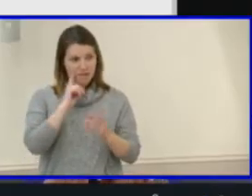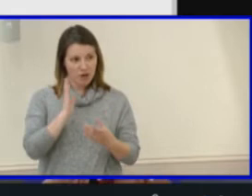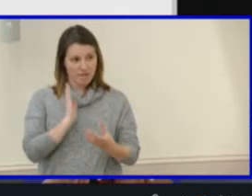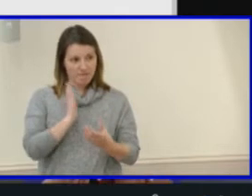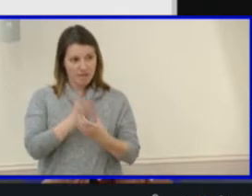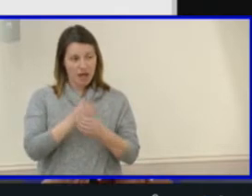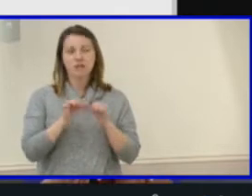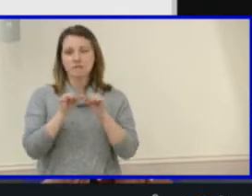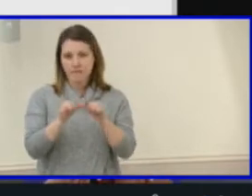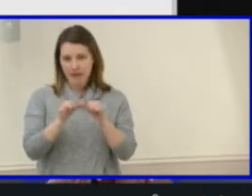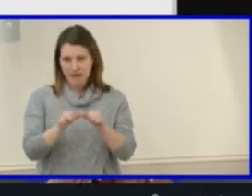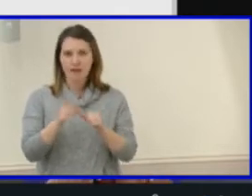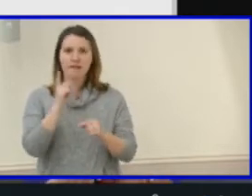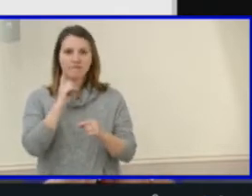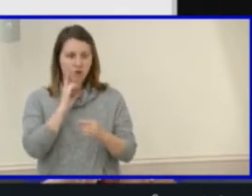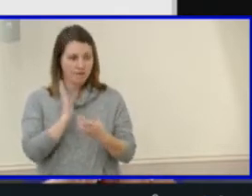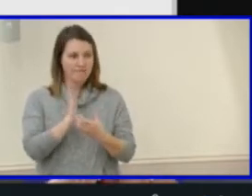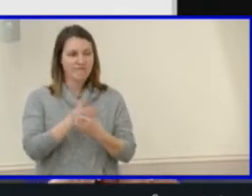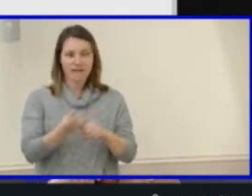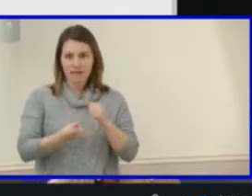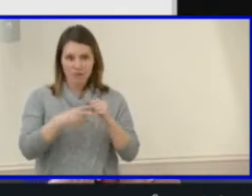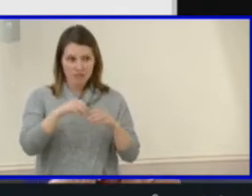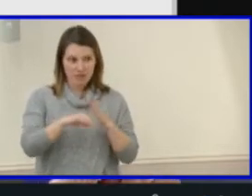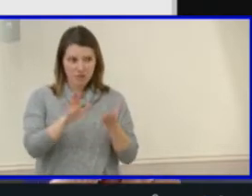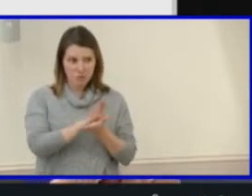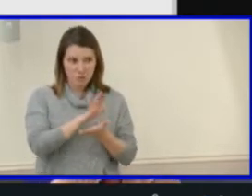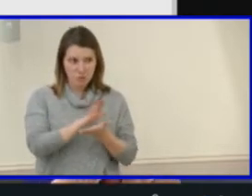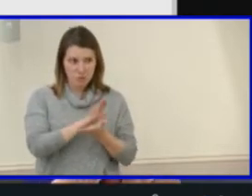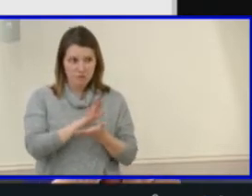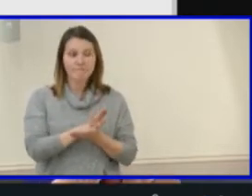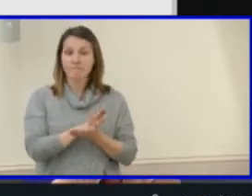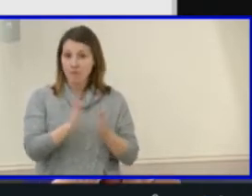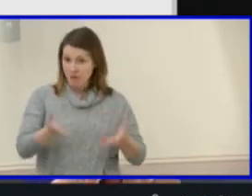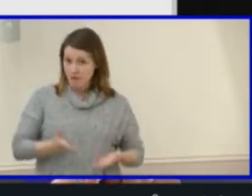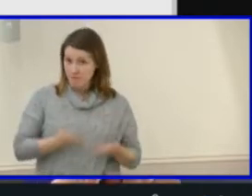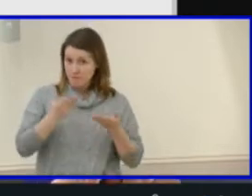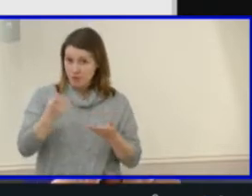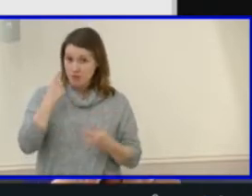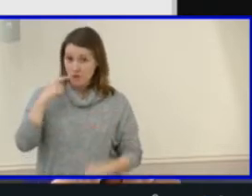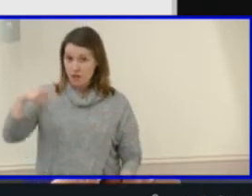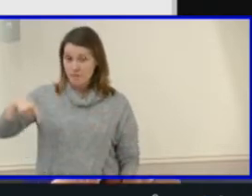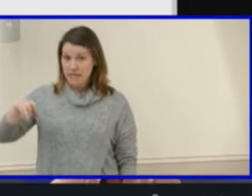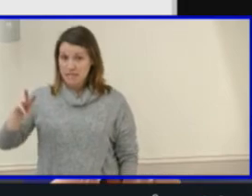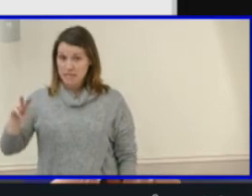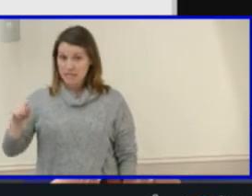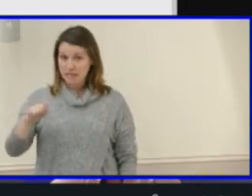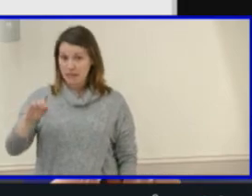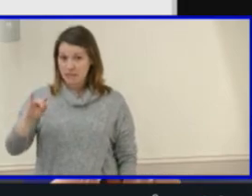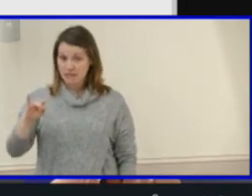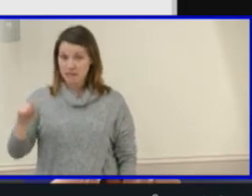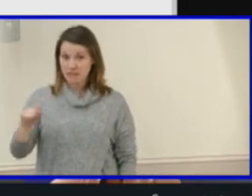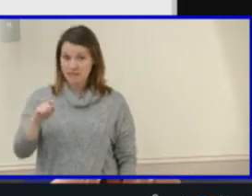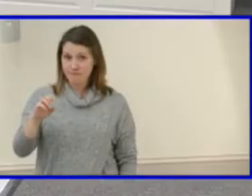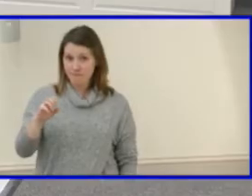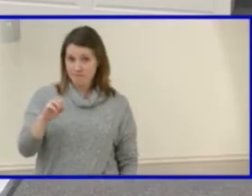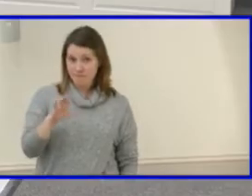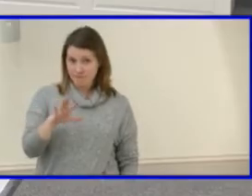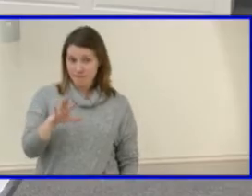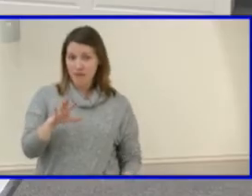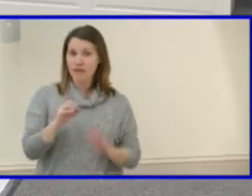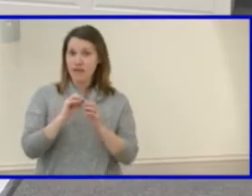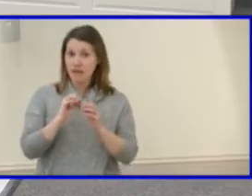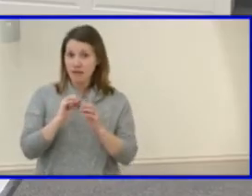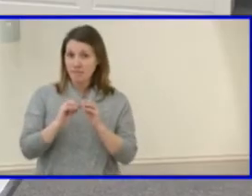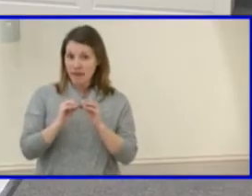buildings. Is there a motion to approve proposed revisions to policy P6-18-005 maintenance